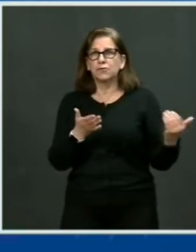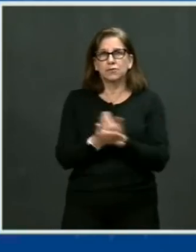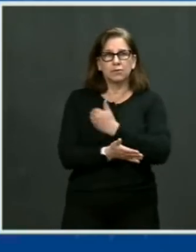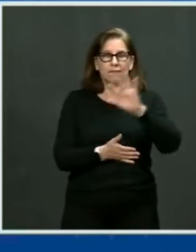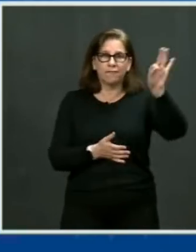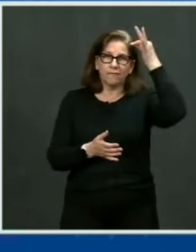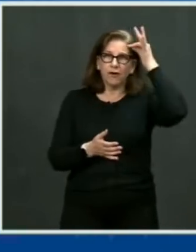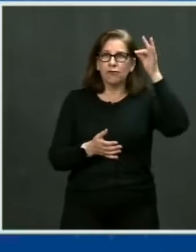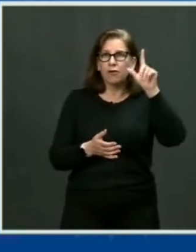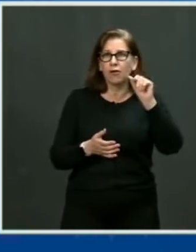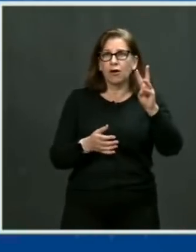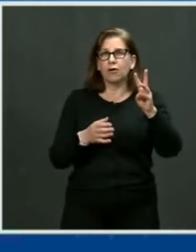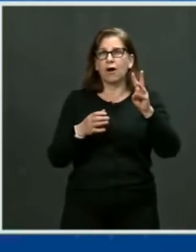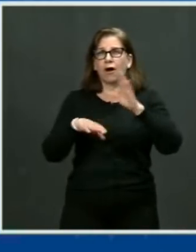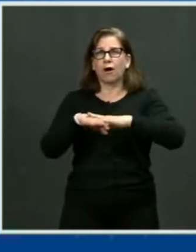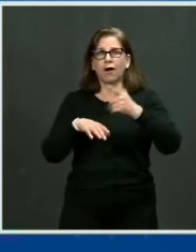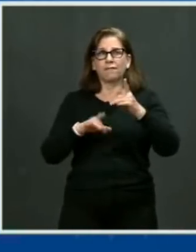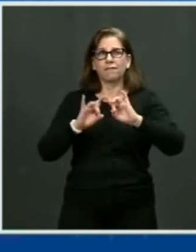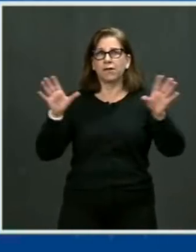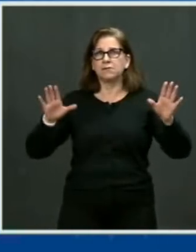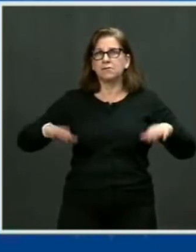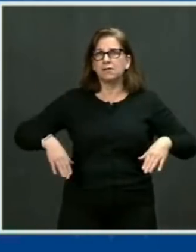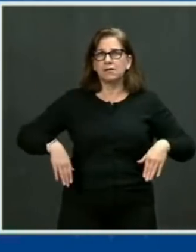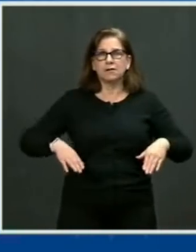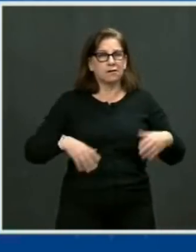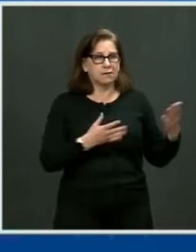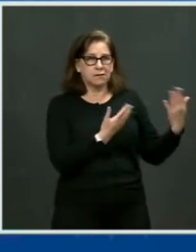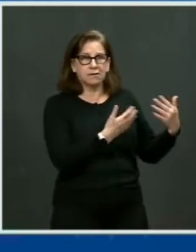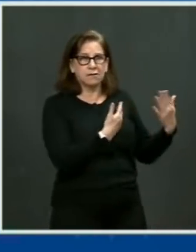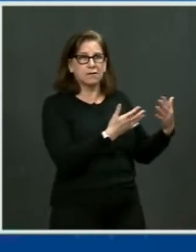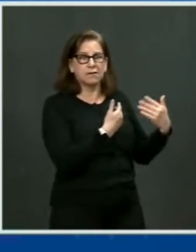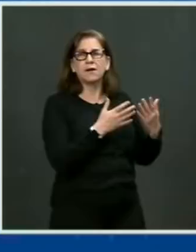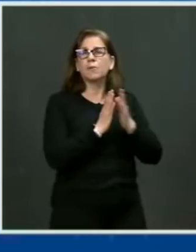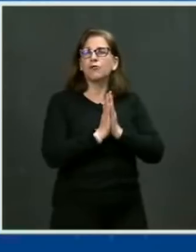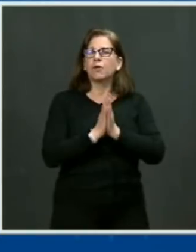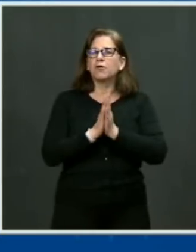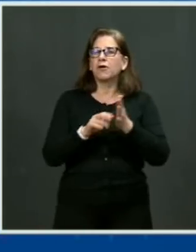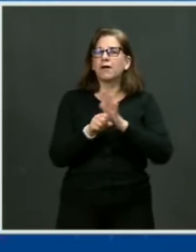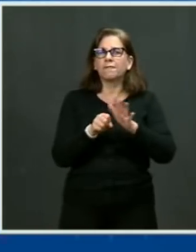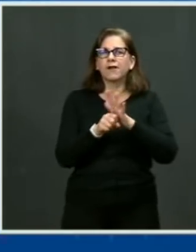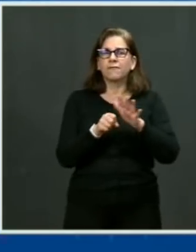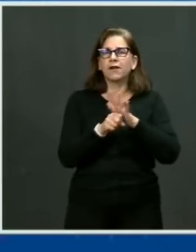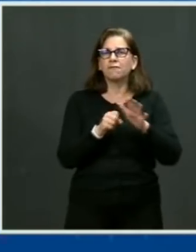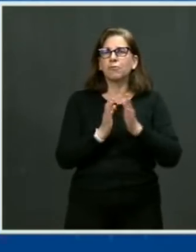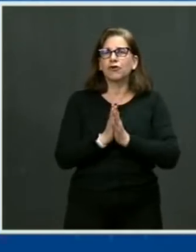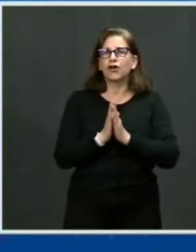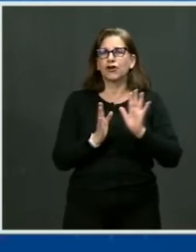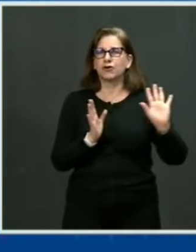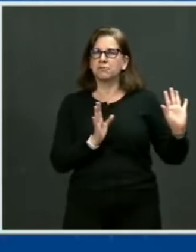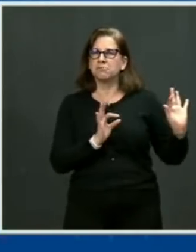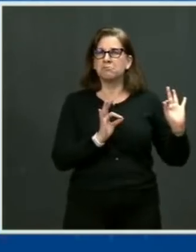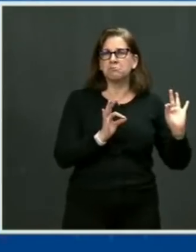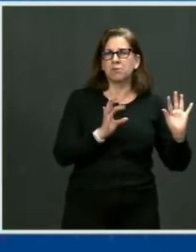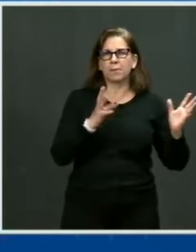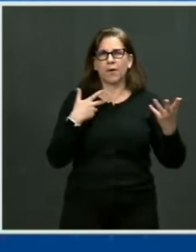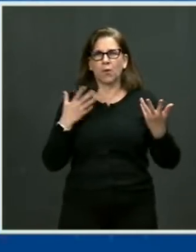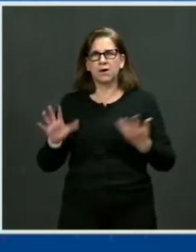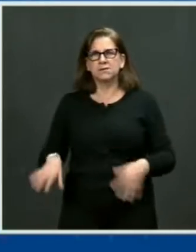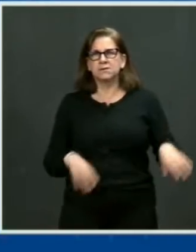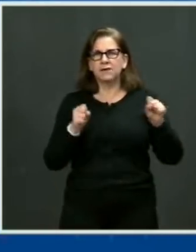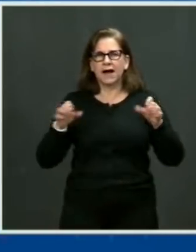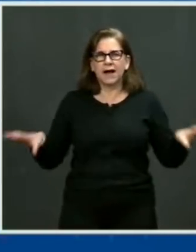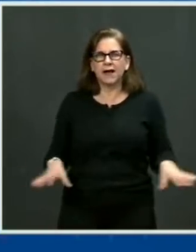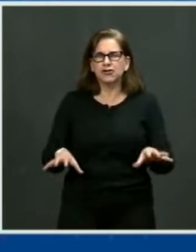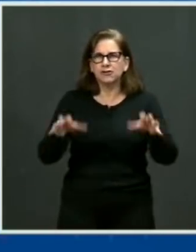Enough prayers. Time for some action. I believe the Senate should immediately pass three House-passed bills